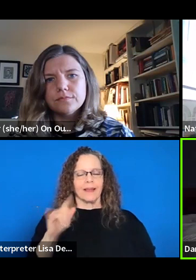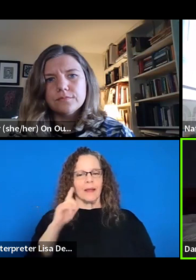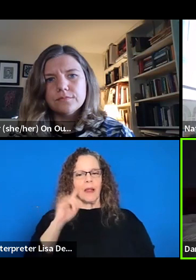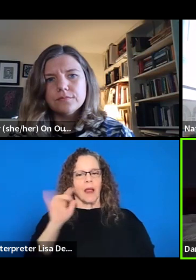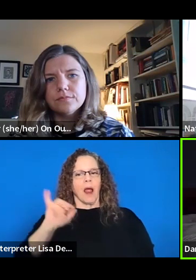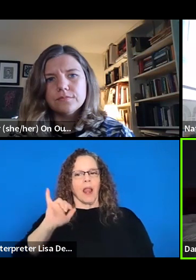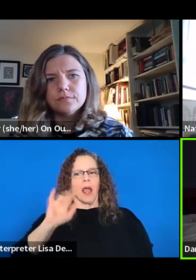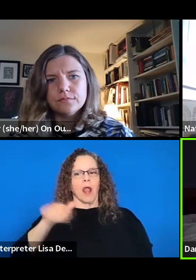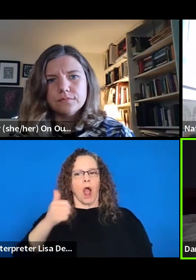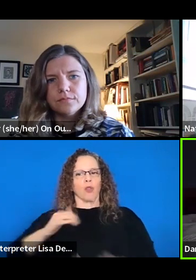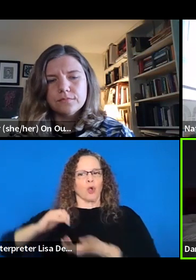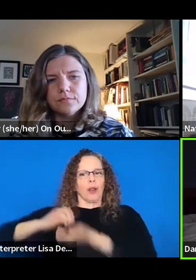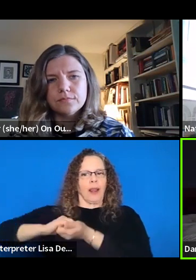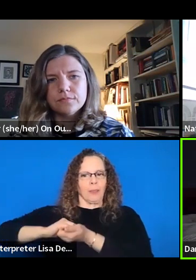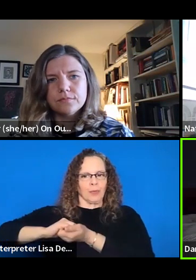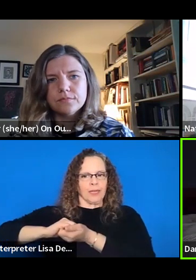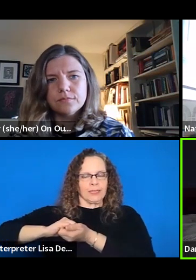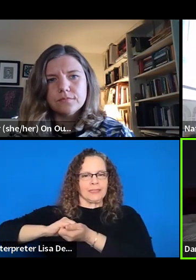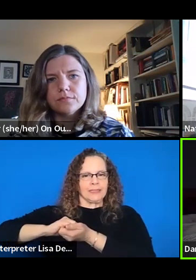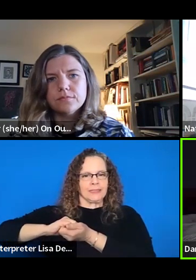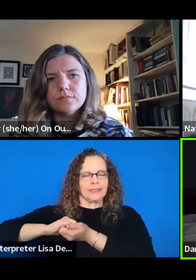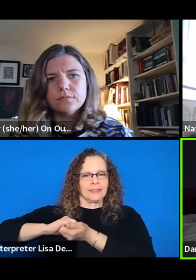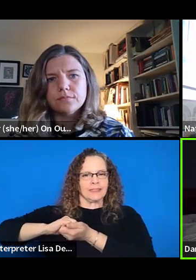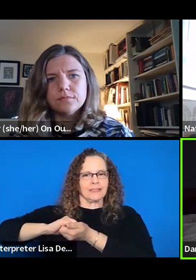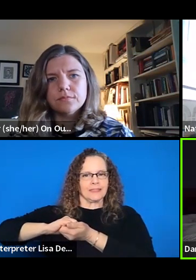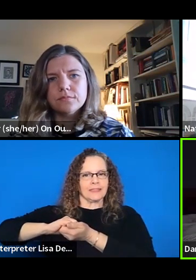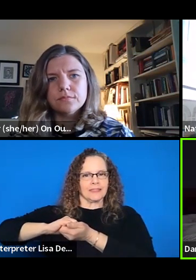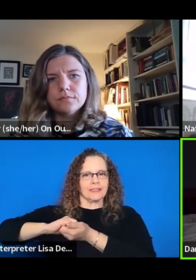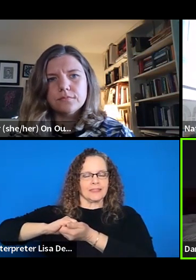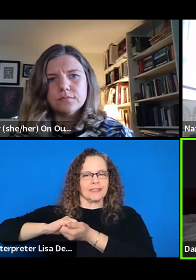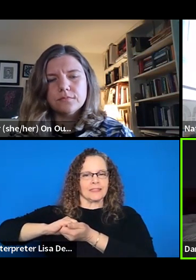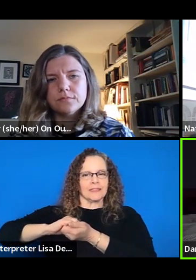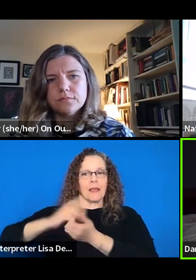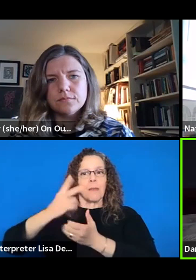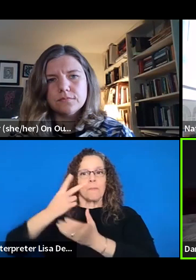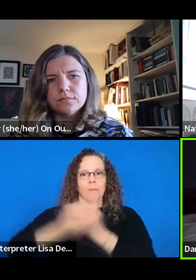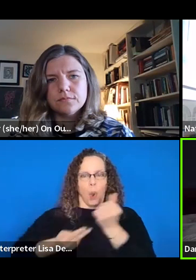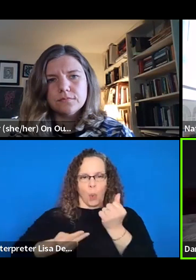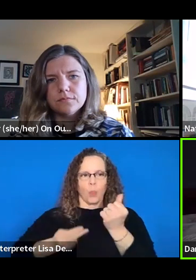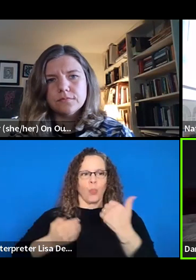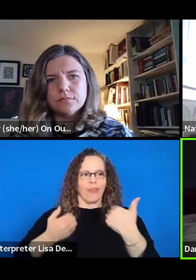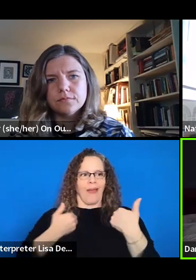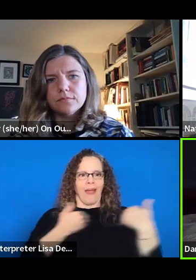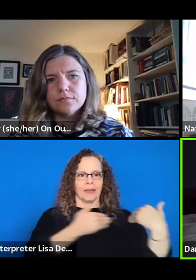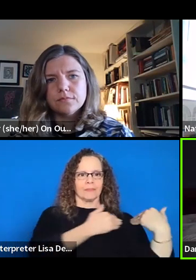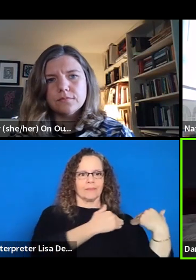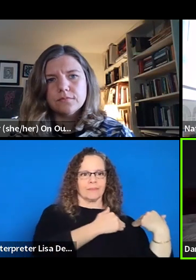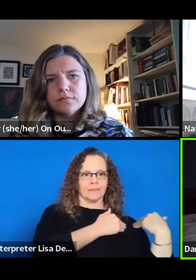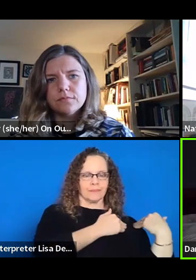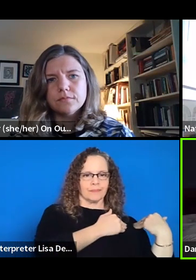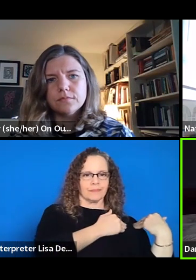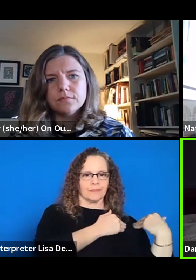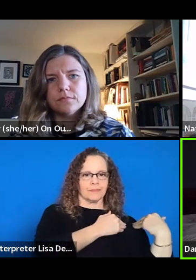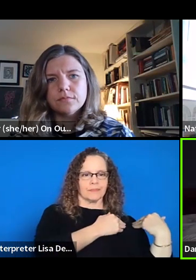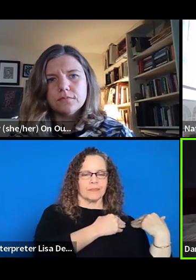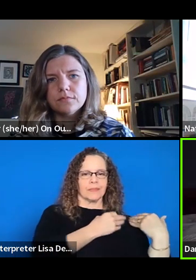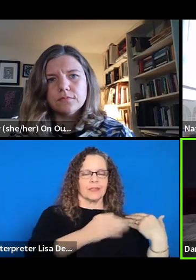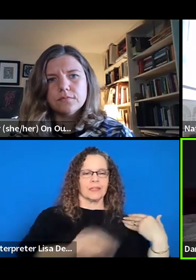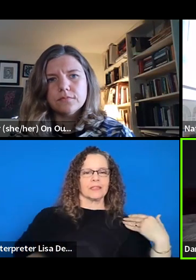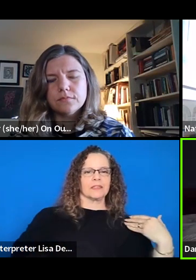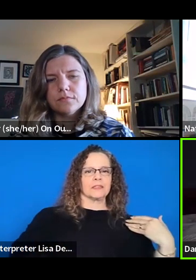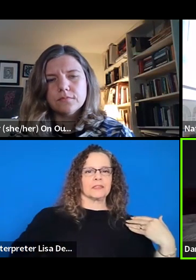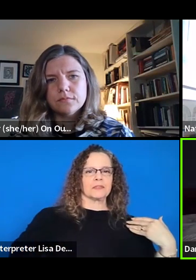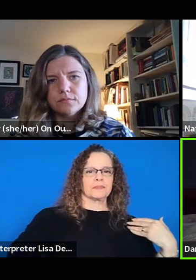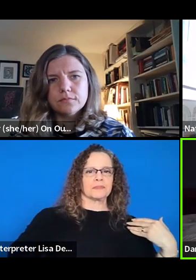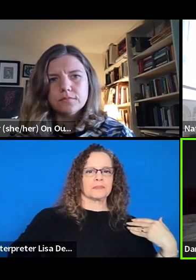owners, Ariana Cass and Joseph Ahmed, they both had like jobs at the time financially, they were doing okay. I